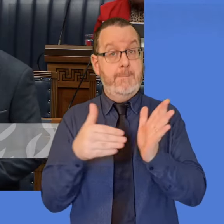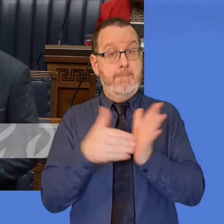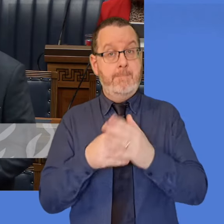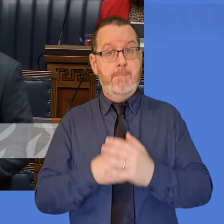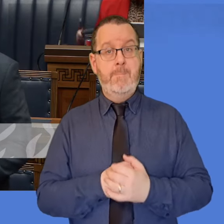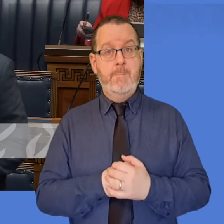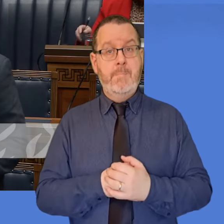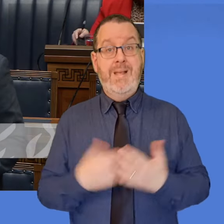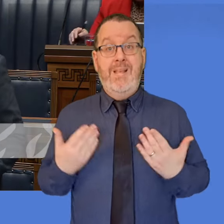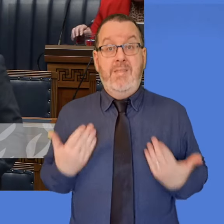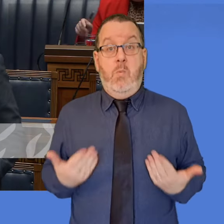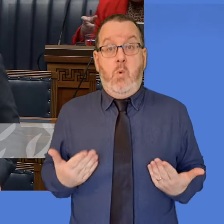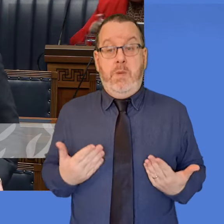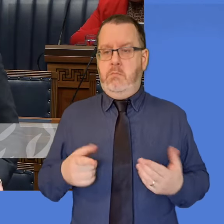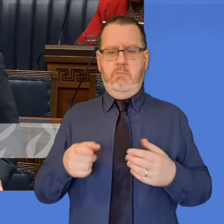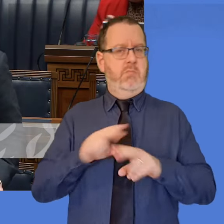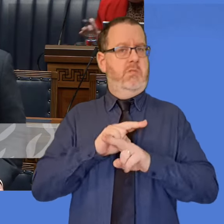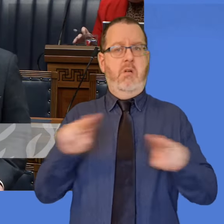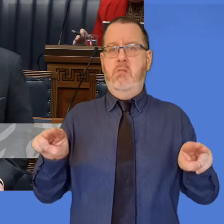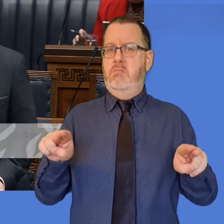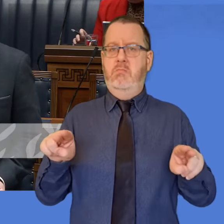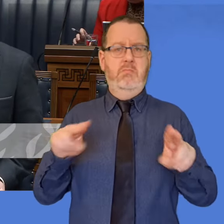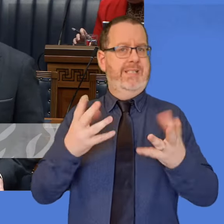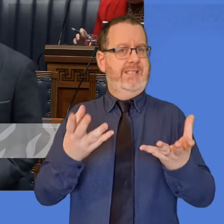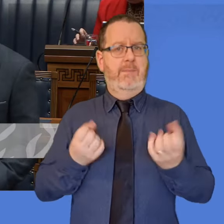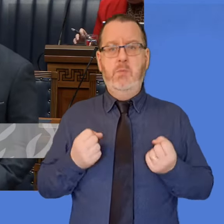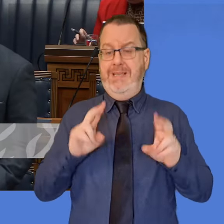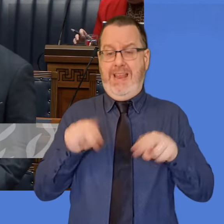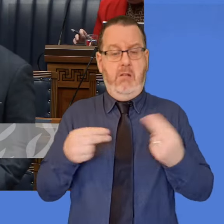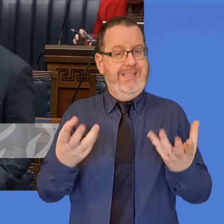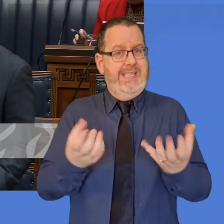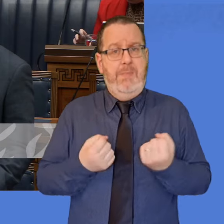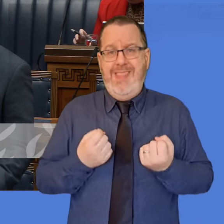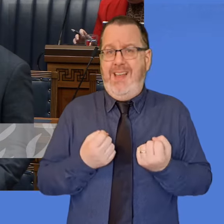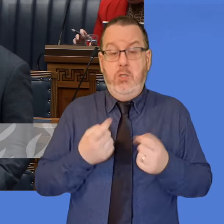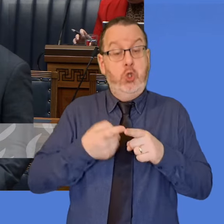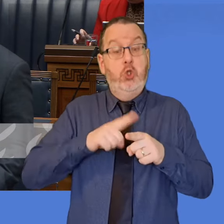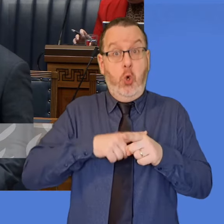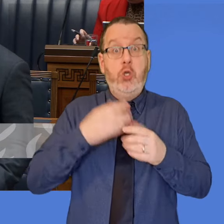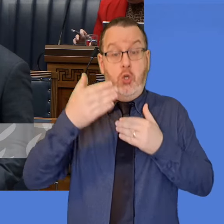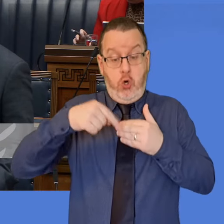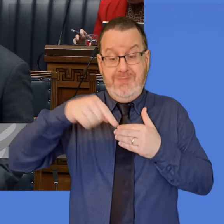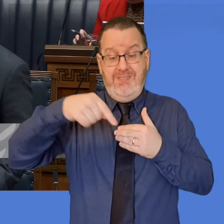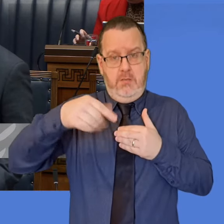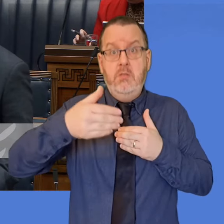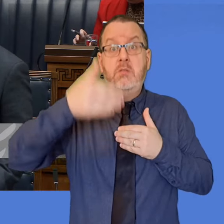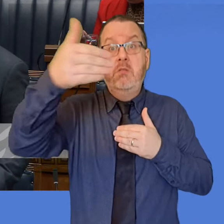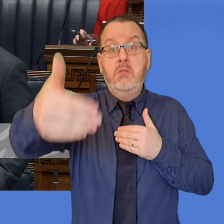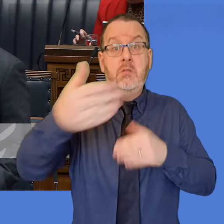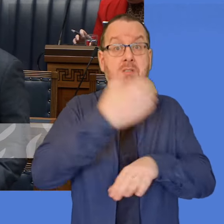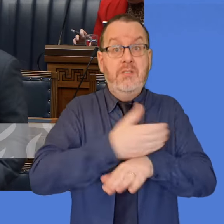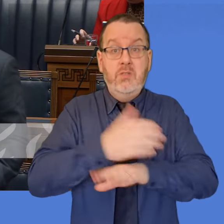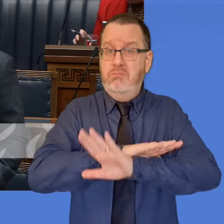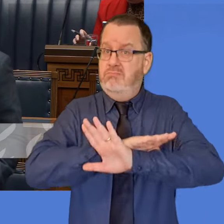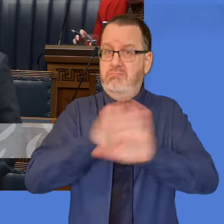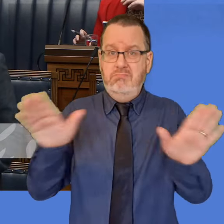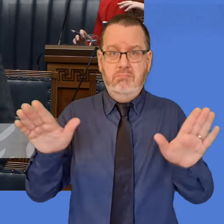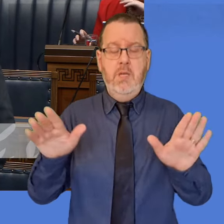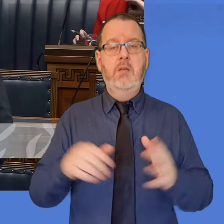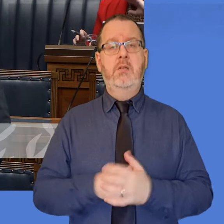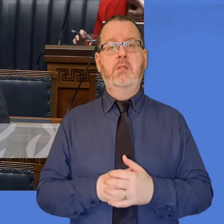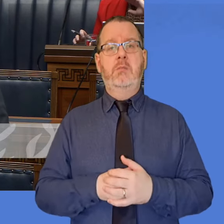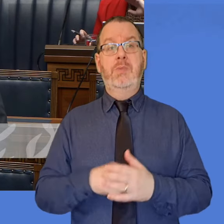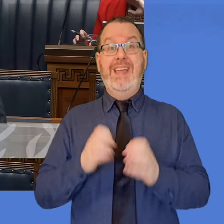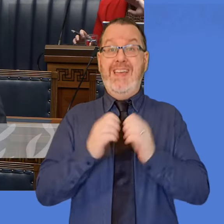tolerable beyond the short term, and the additional problem that we have is that the investment challenge is getting worse with every year